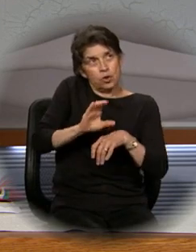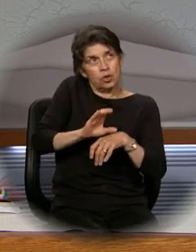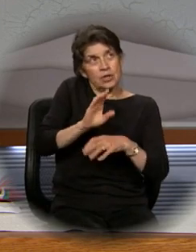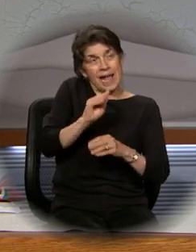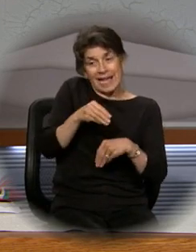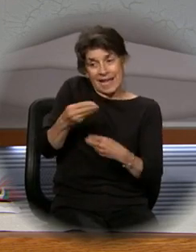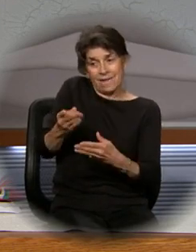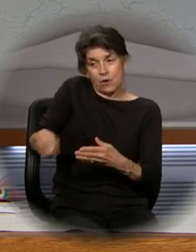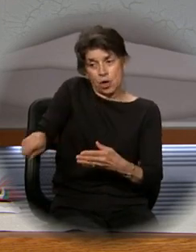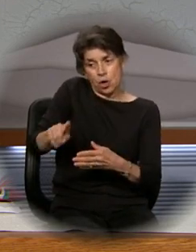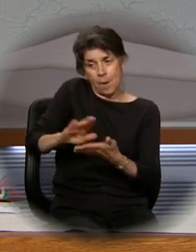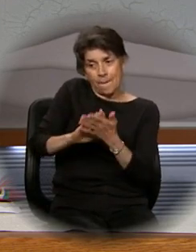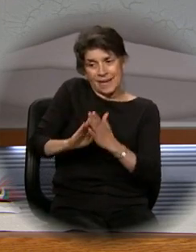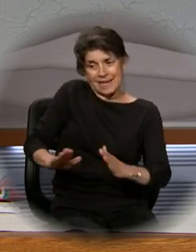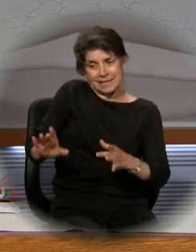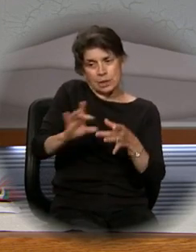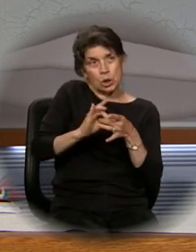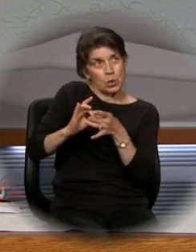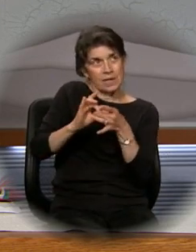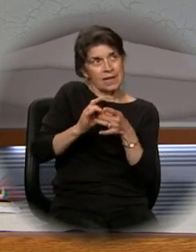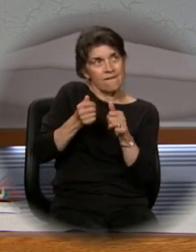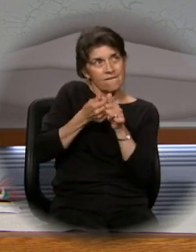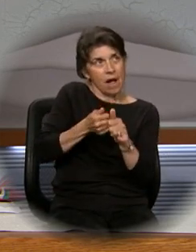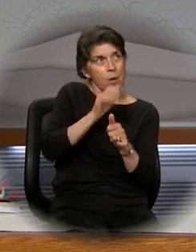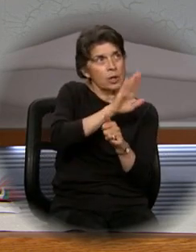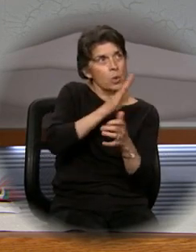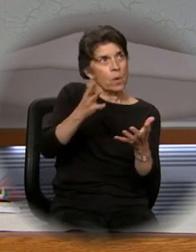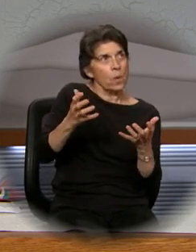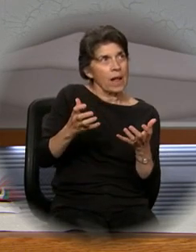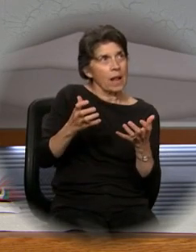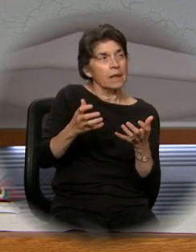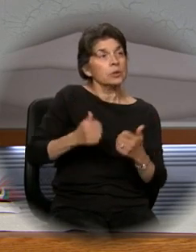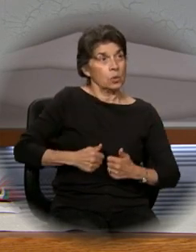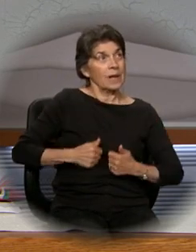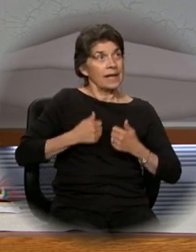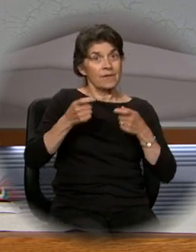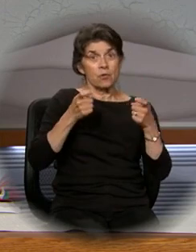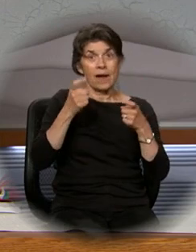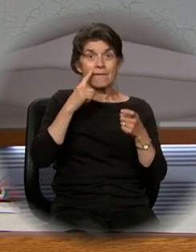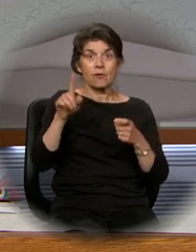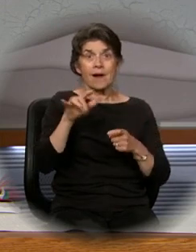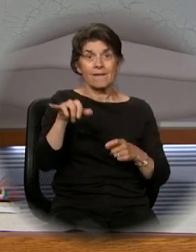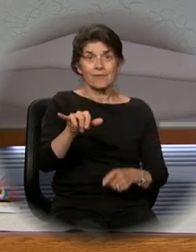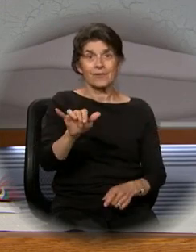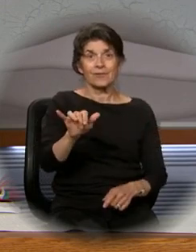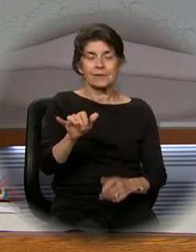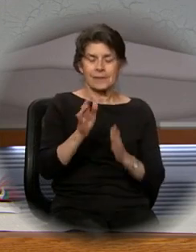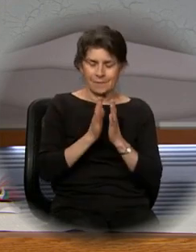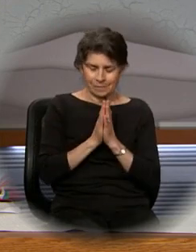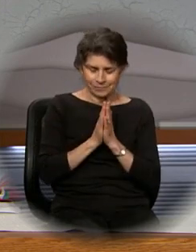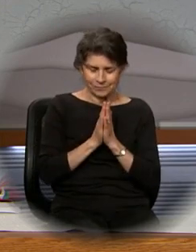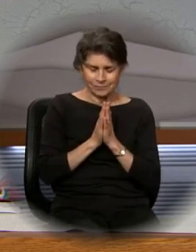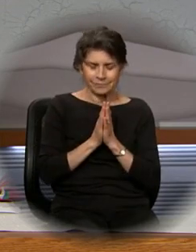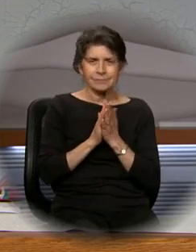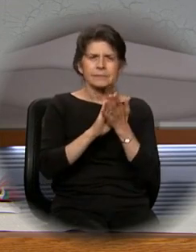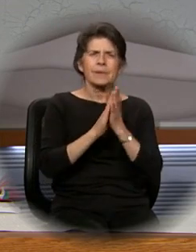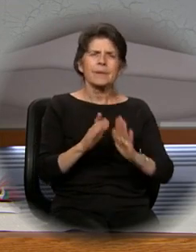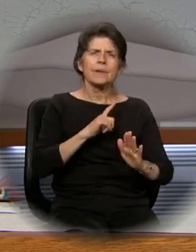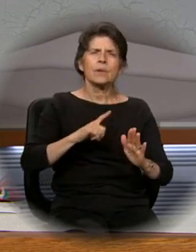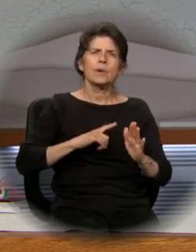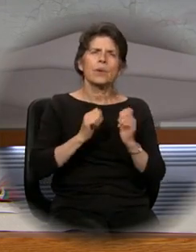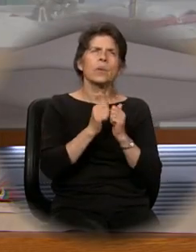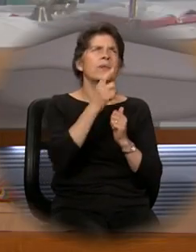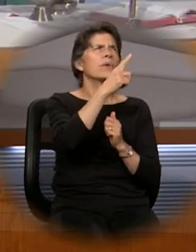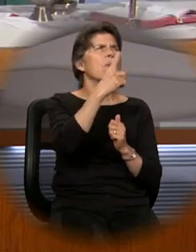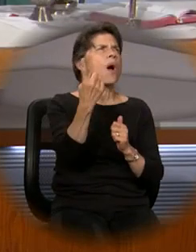graciously grant her peace and unity in accordance with your will, who live and reign forever and ever. Amen. The peace of the Lord